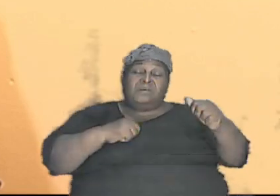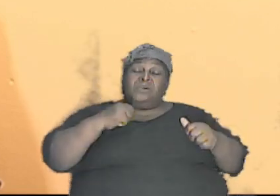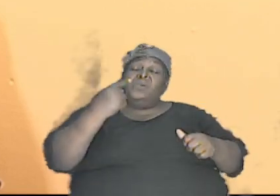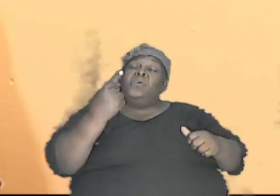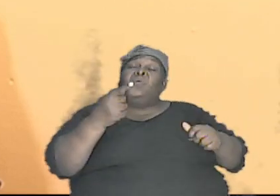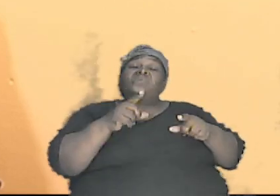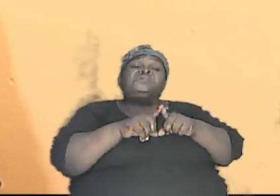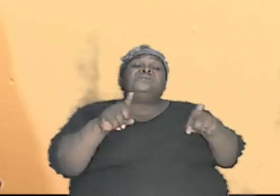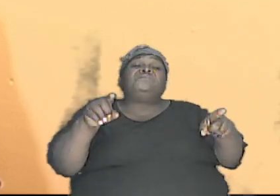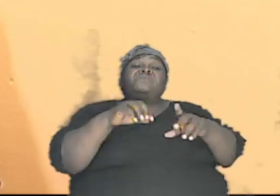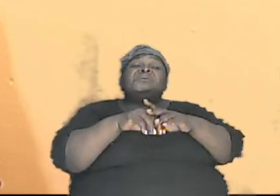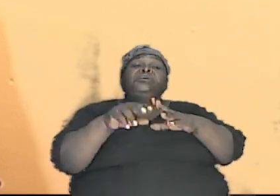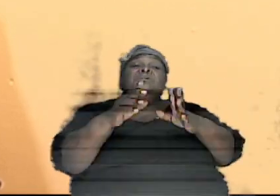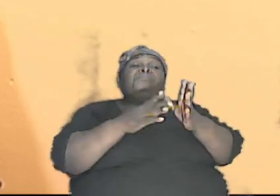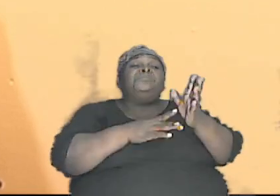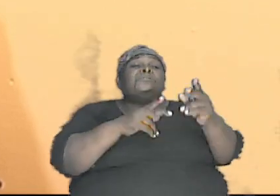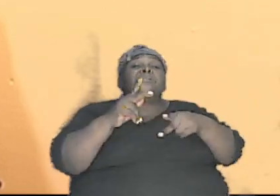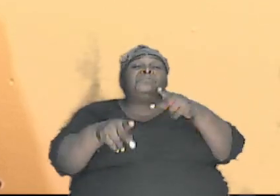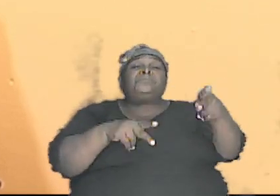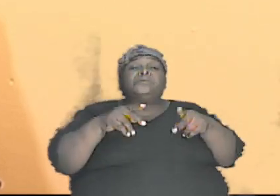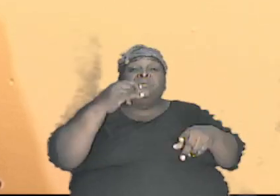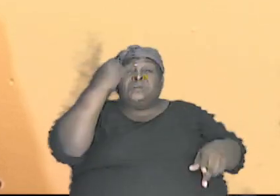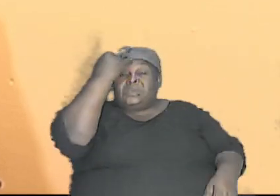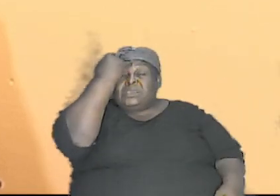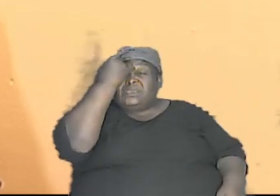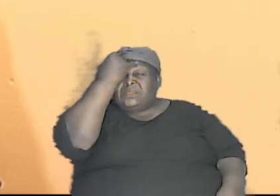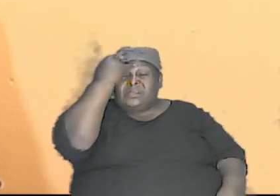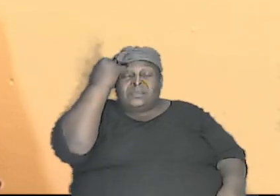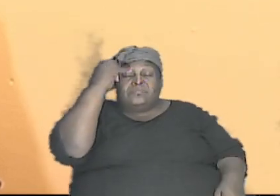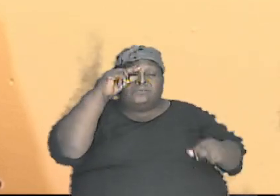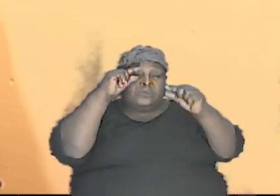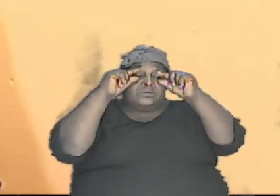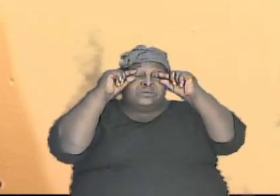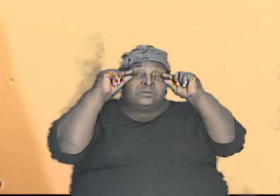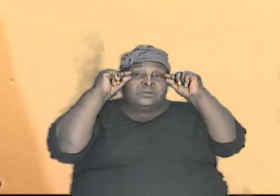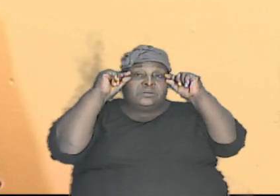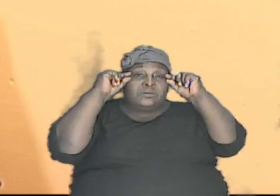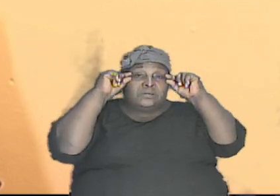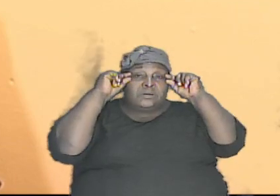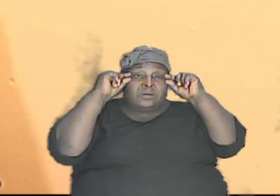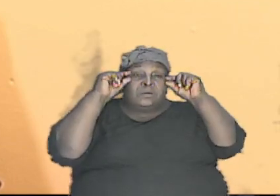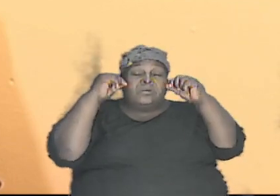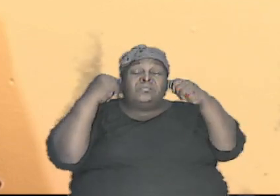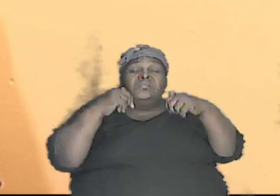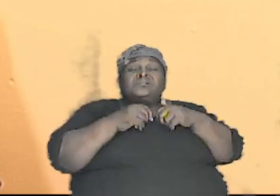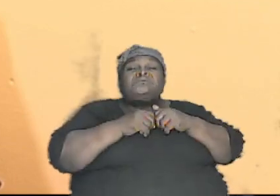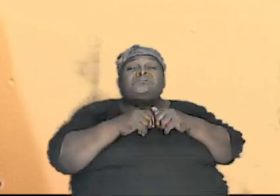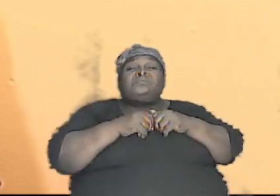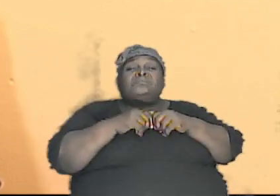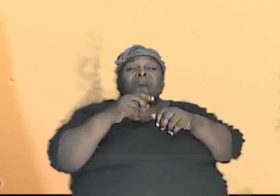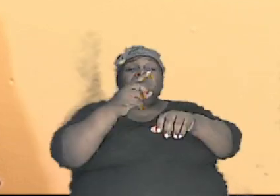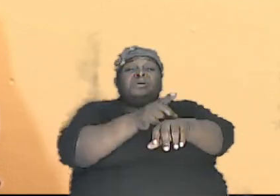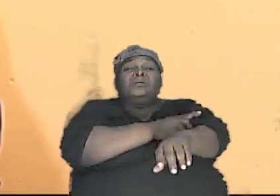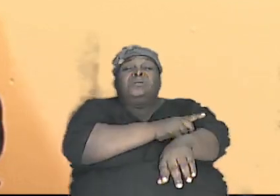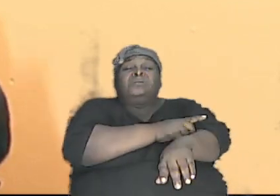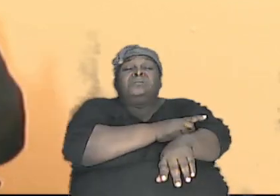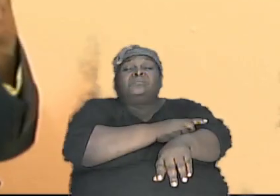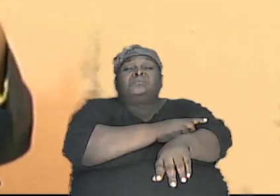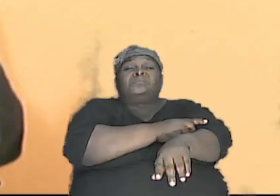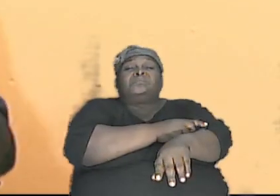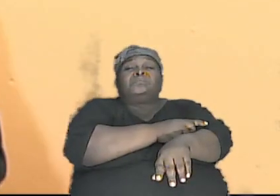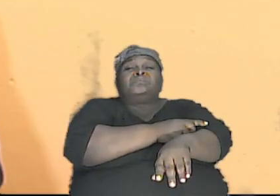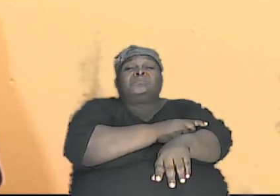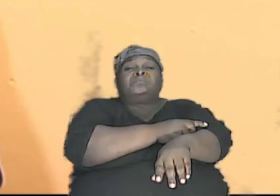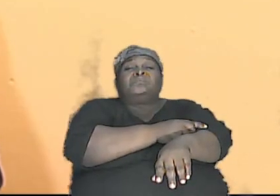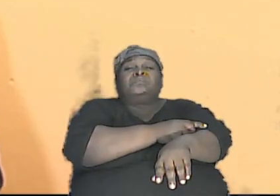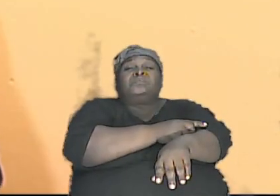in people that are Indian Chinese Caucasian blacks and I'm just using the term because these are the